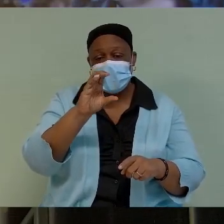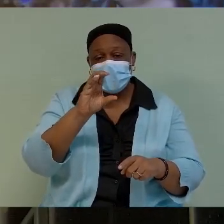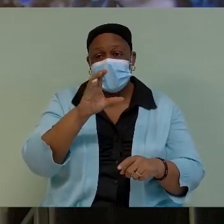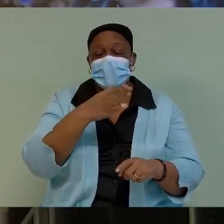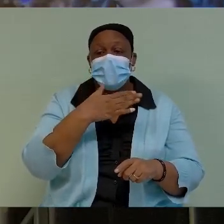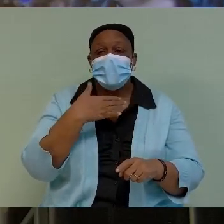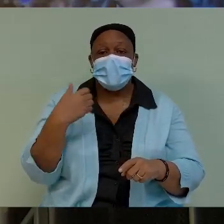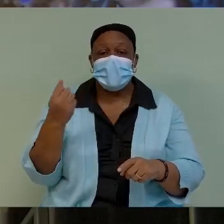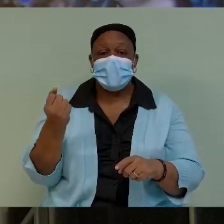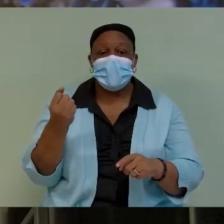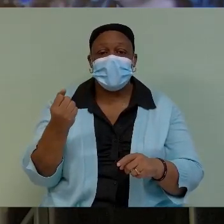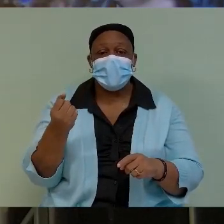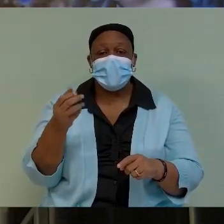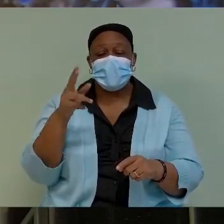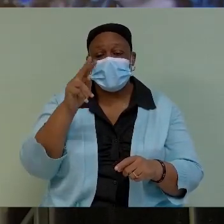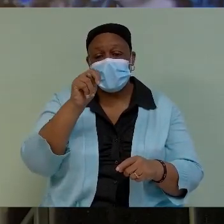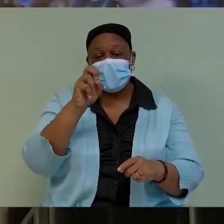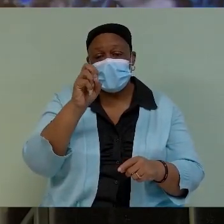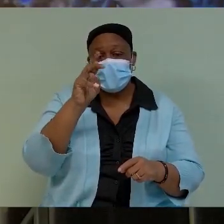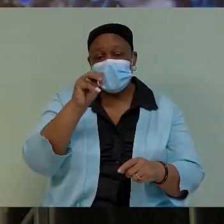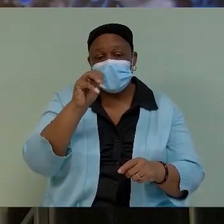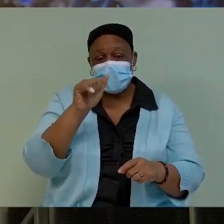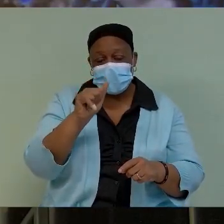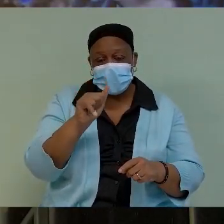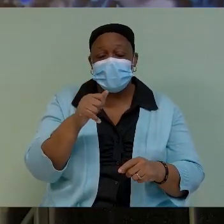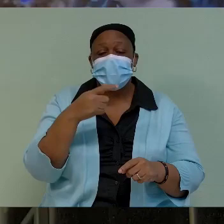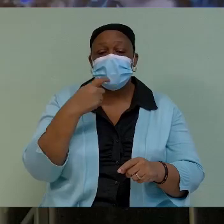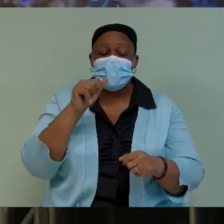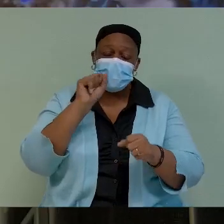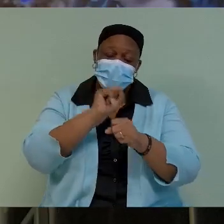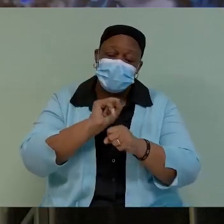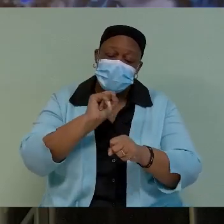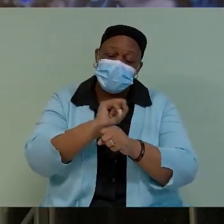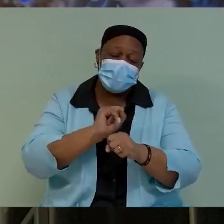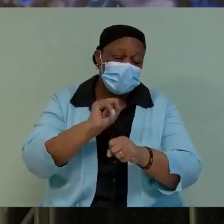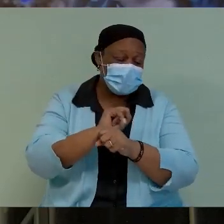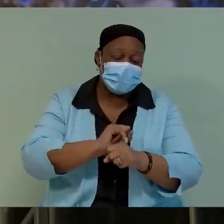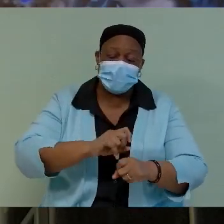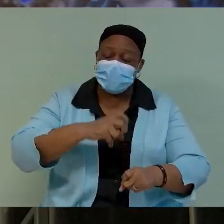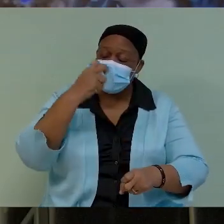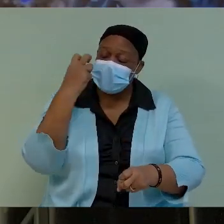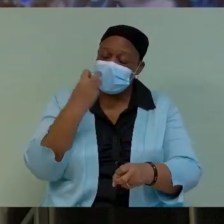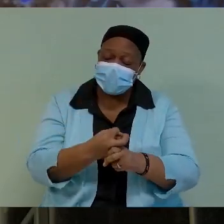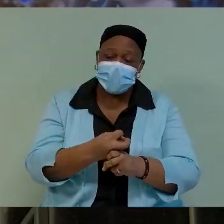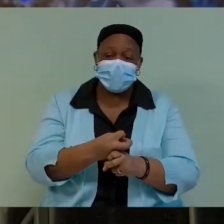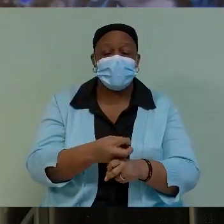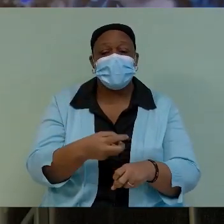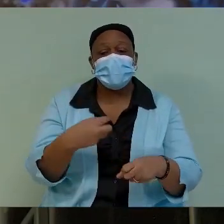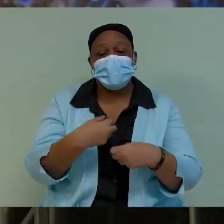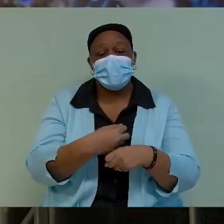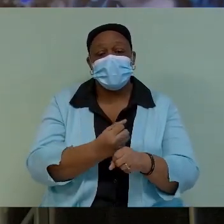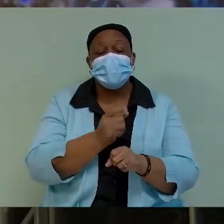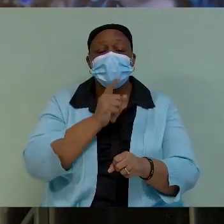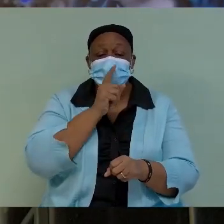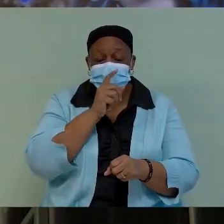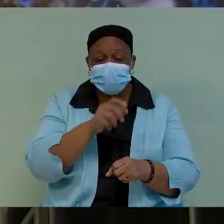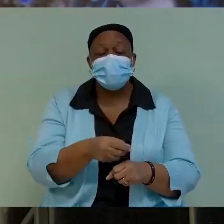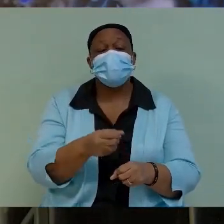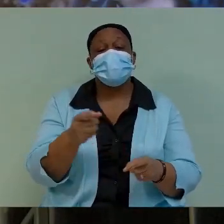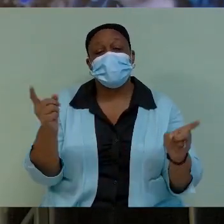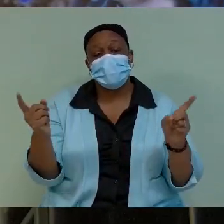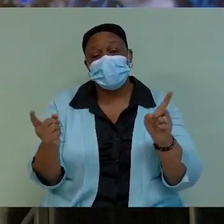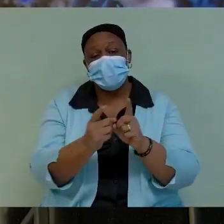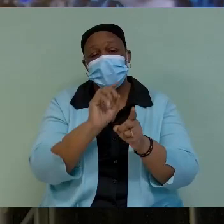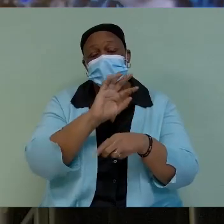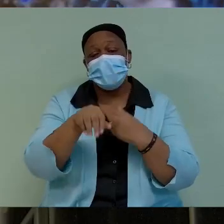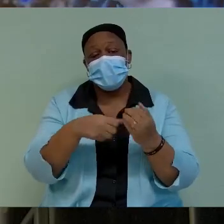NDC and NEMO, who continue to work very hard in ensuring that we are able to meet all of our targets and goals, and the work that they have